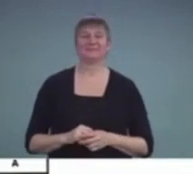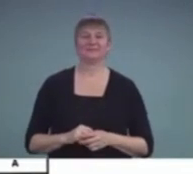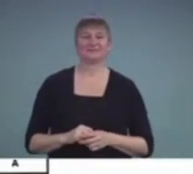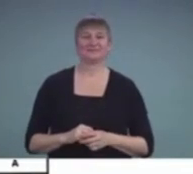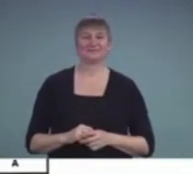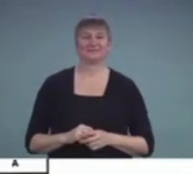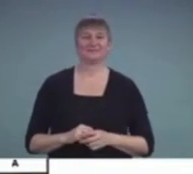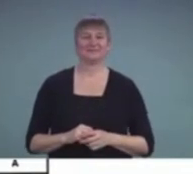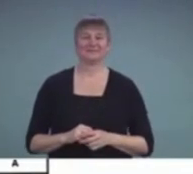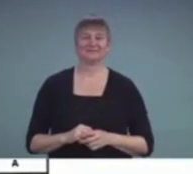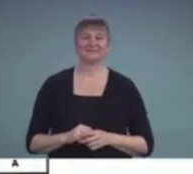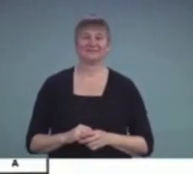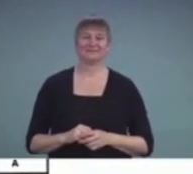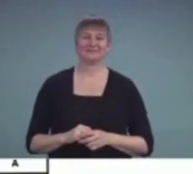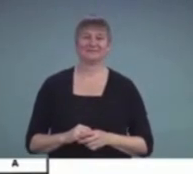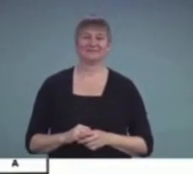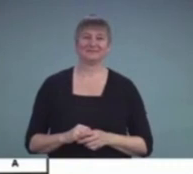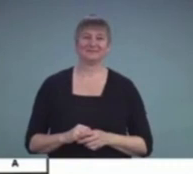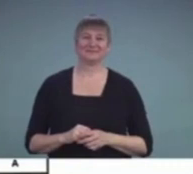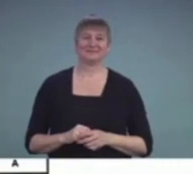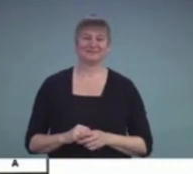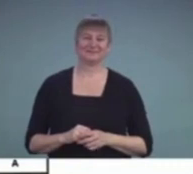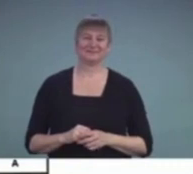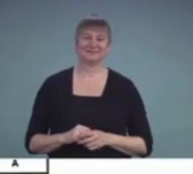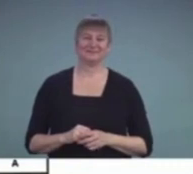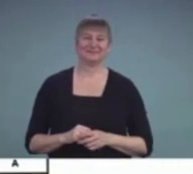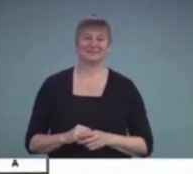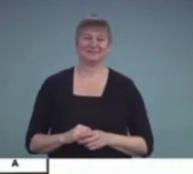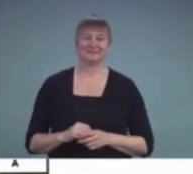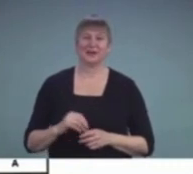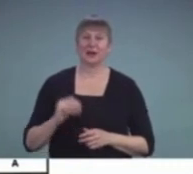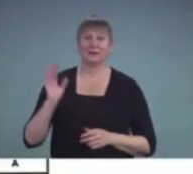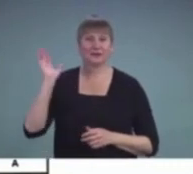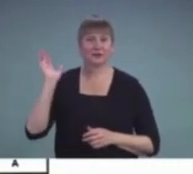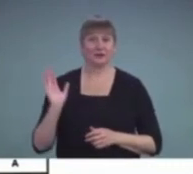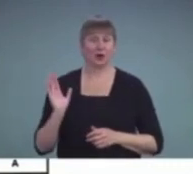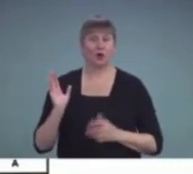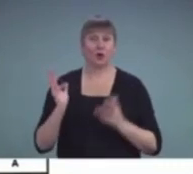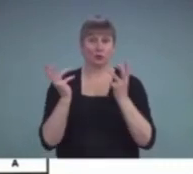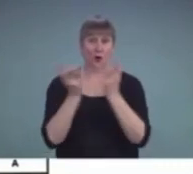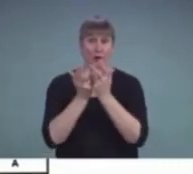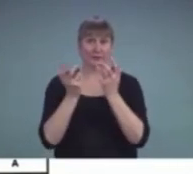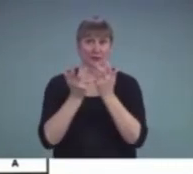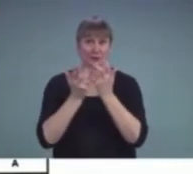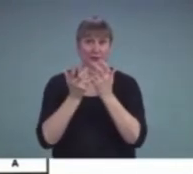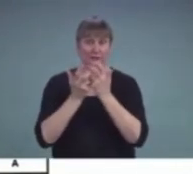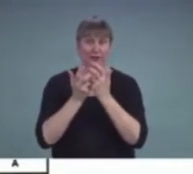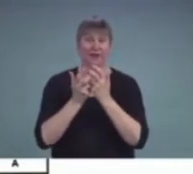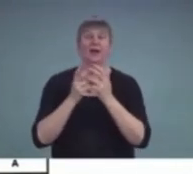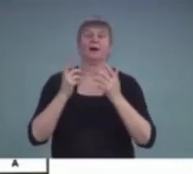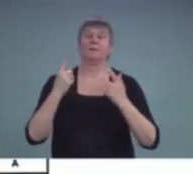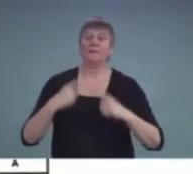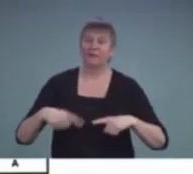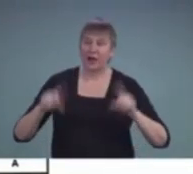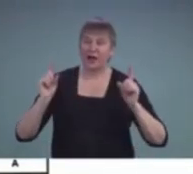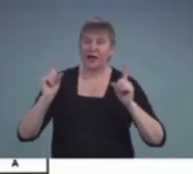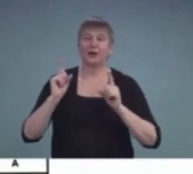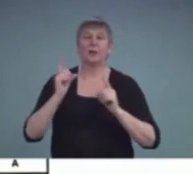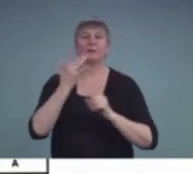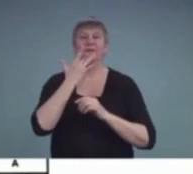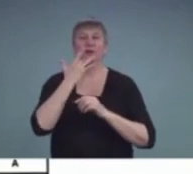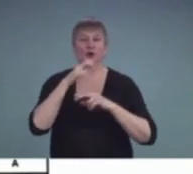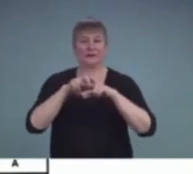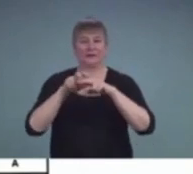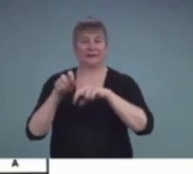In terms of the accommodations for him, they did recommend, finally, preferential seating. Making